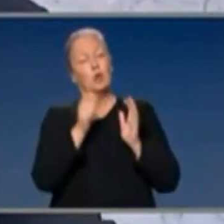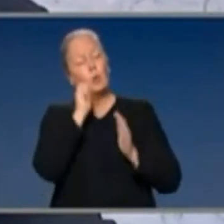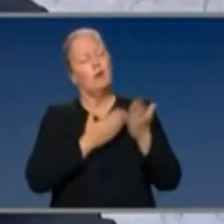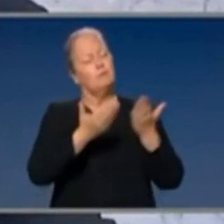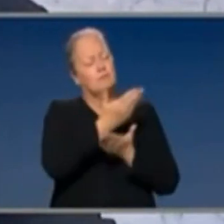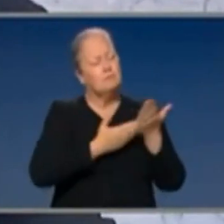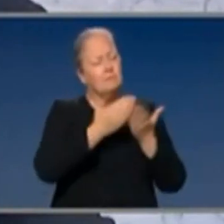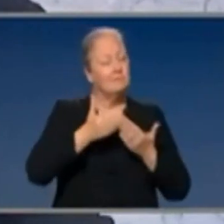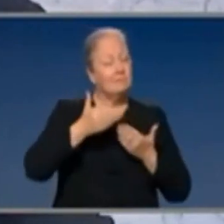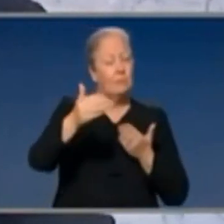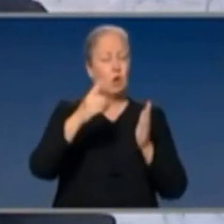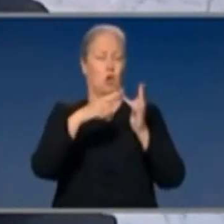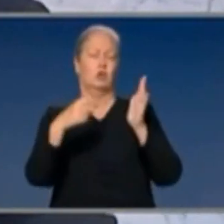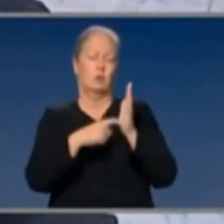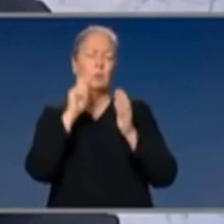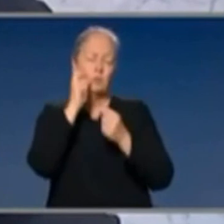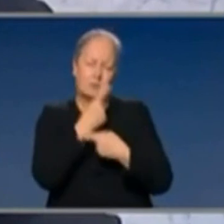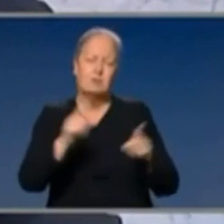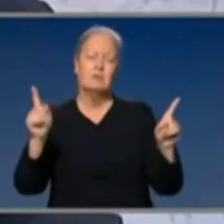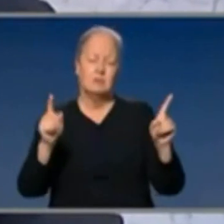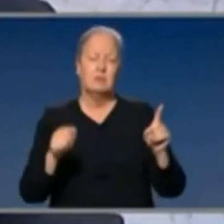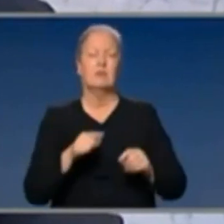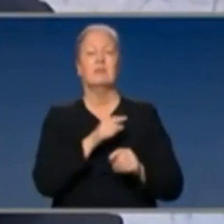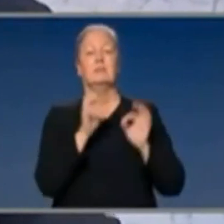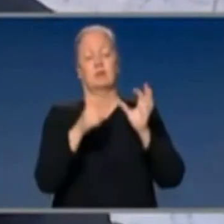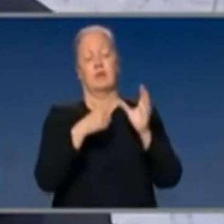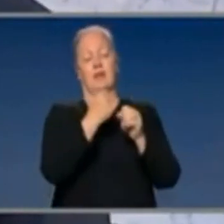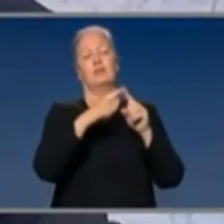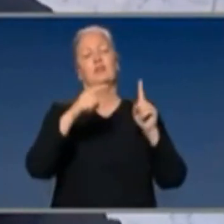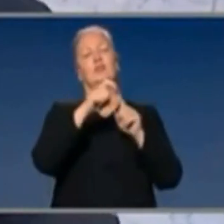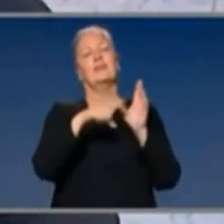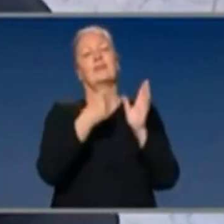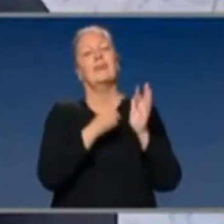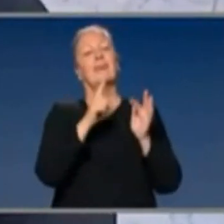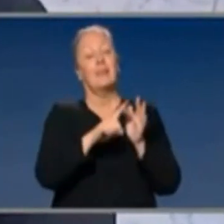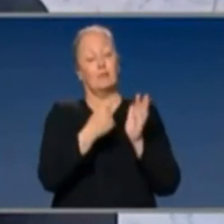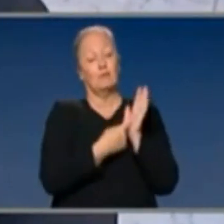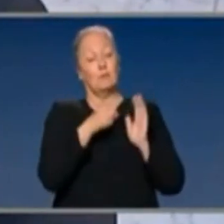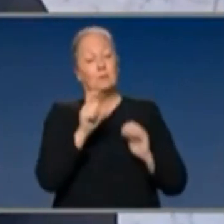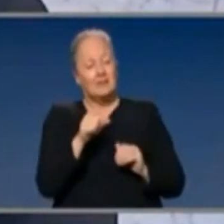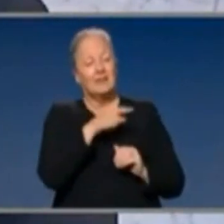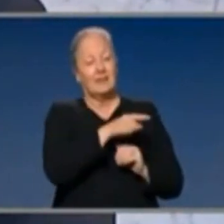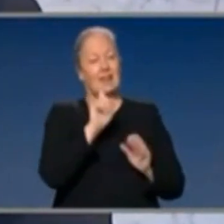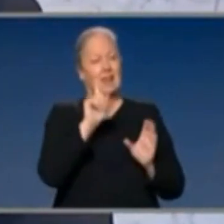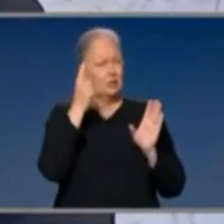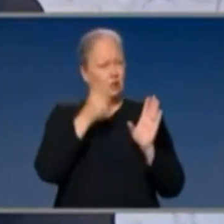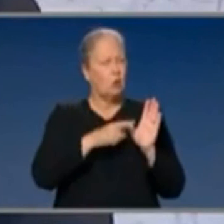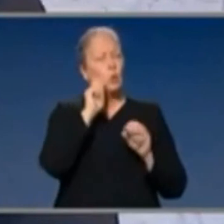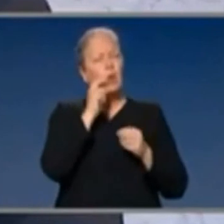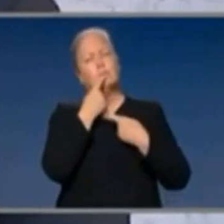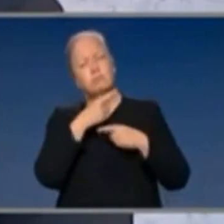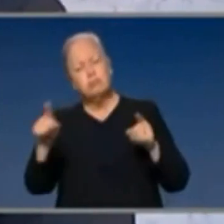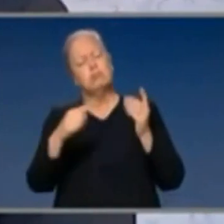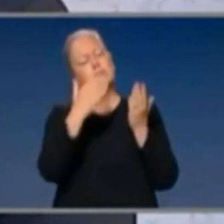speculation on these measures. The Aged Care Royal Commission will bring out their recommendations next year. I